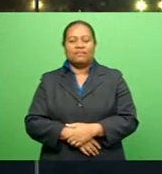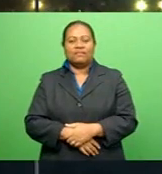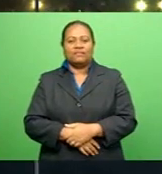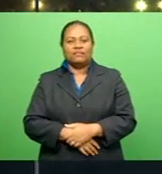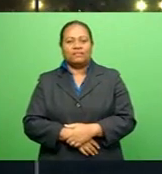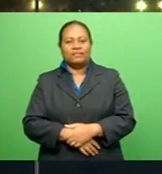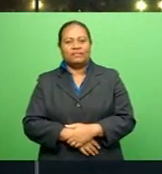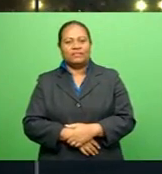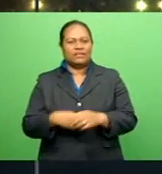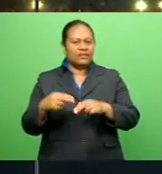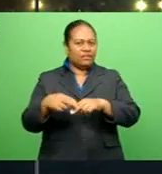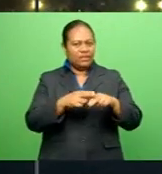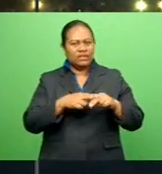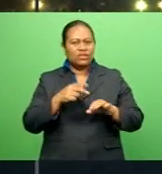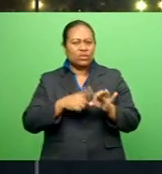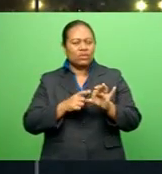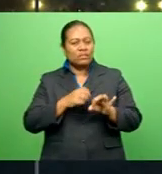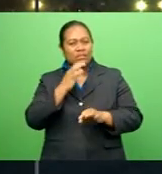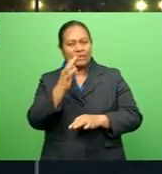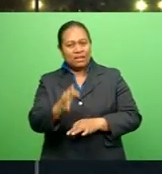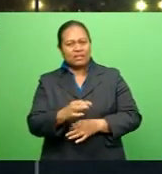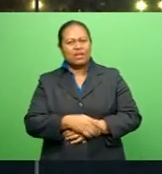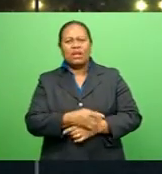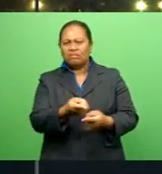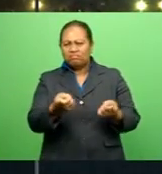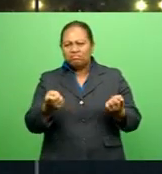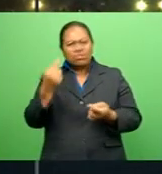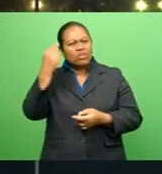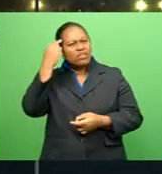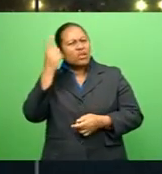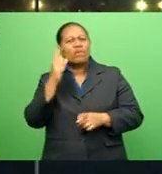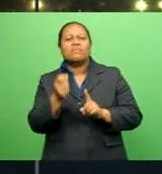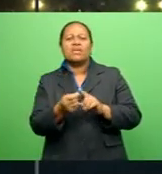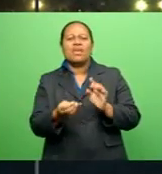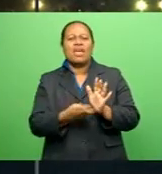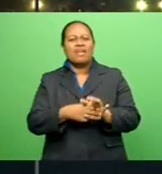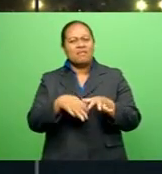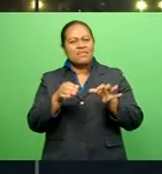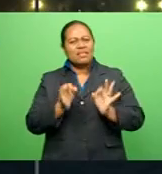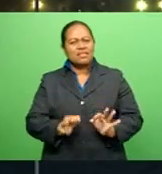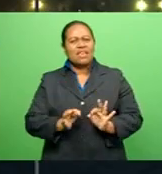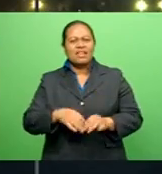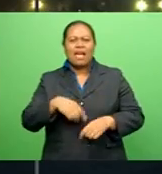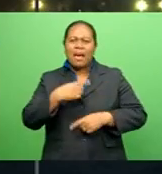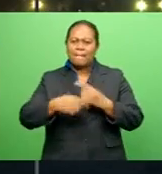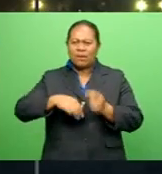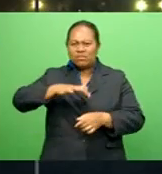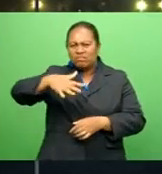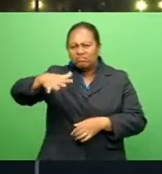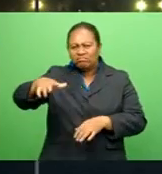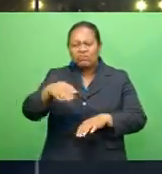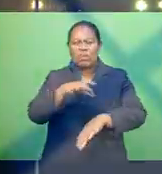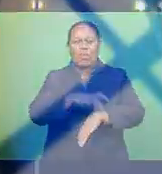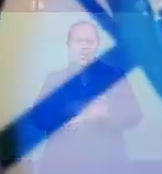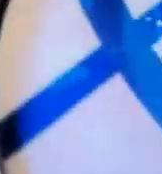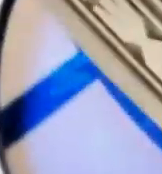And in Fijian Pulse tonight we ask What do you think about the Prime Minister's decision to cam the draft police bill?